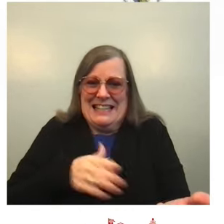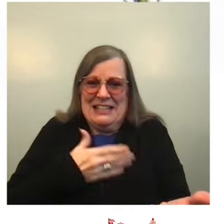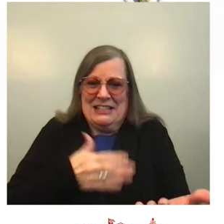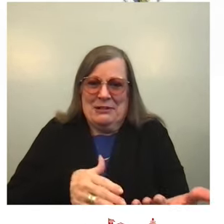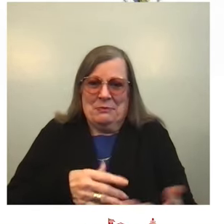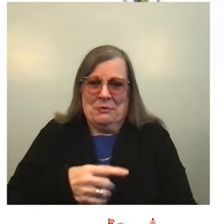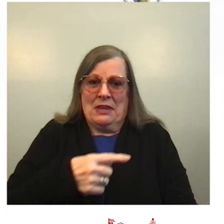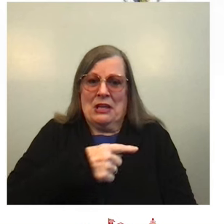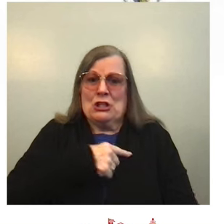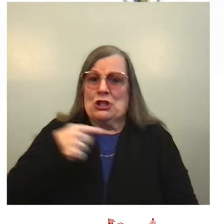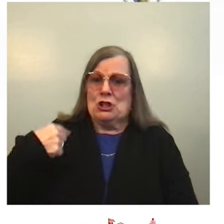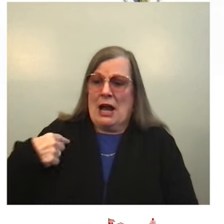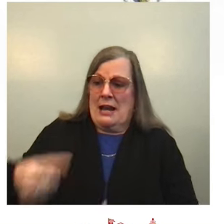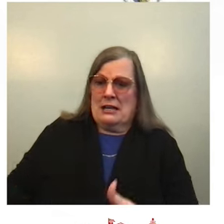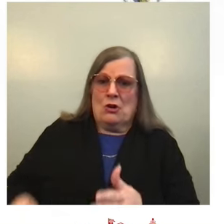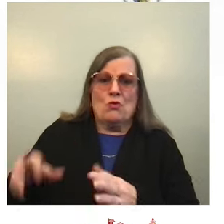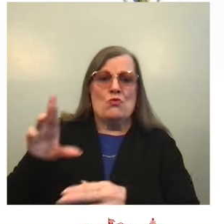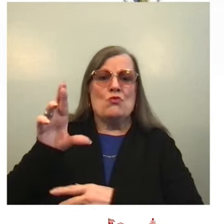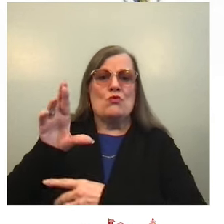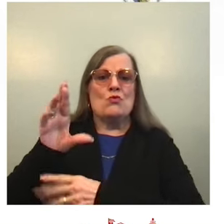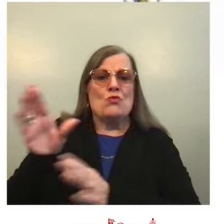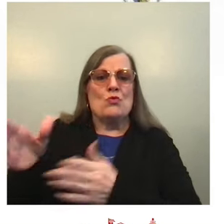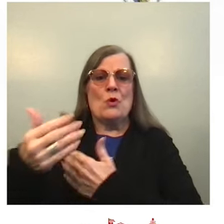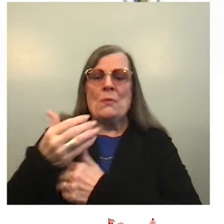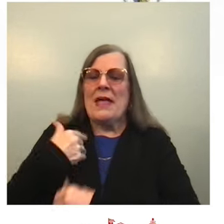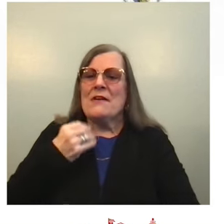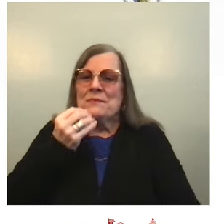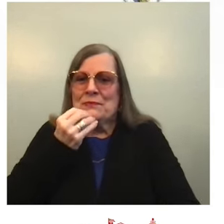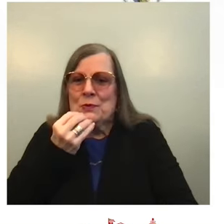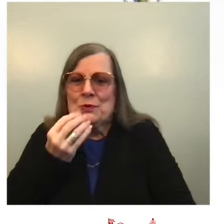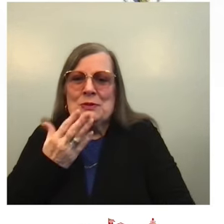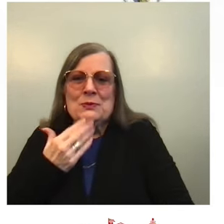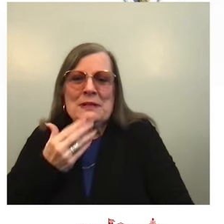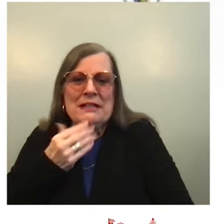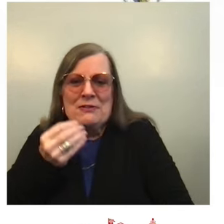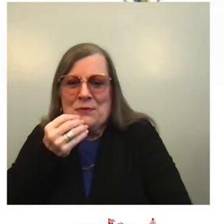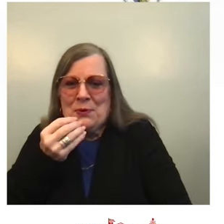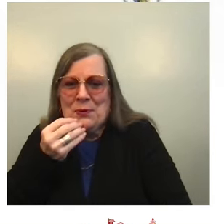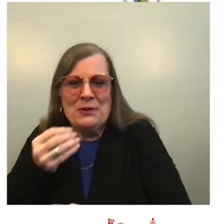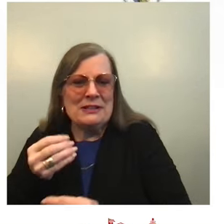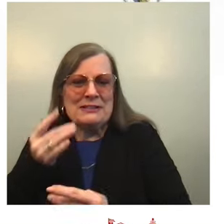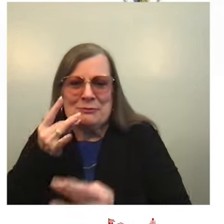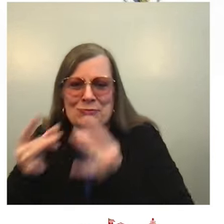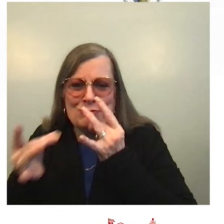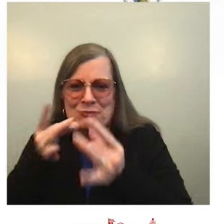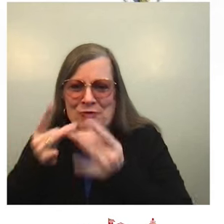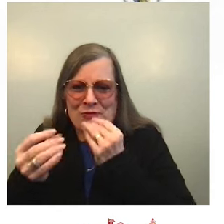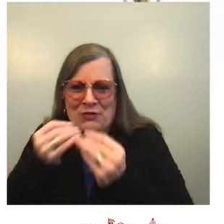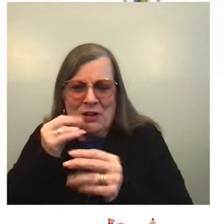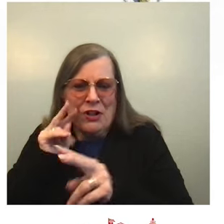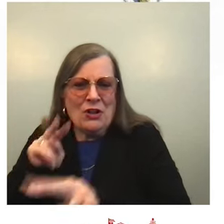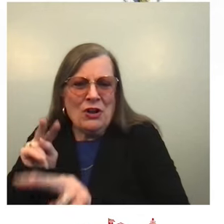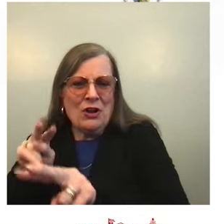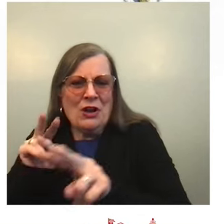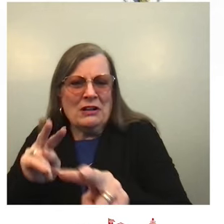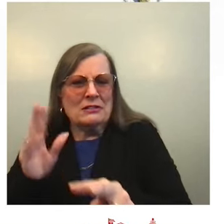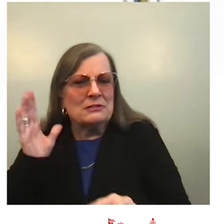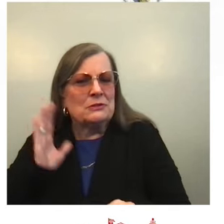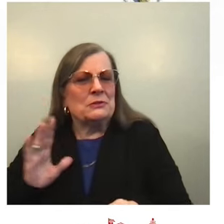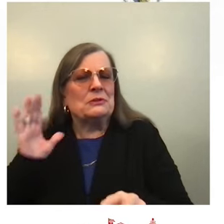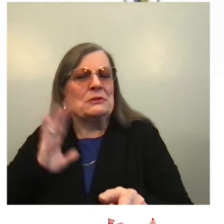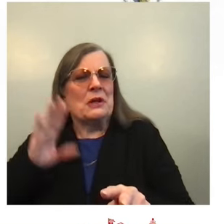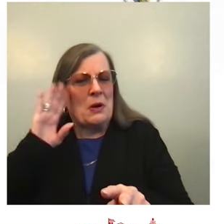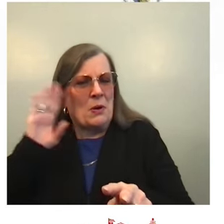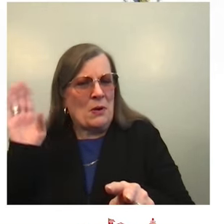ingredients and cooking supplies reminds us of familiar recipes that bring generations of